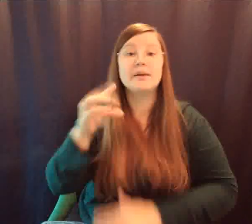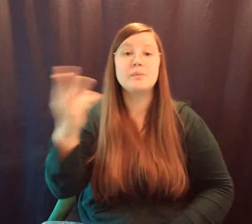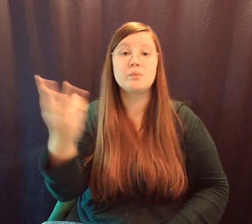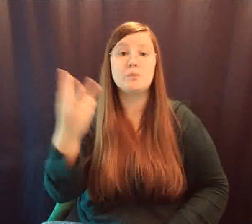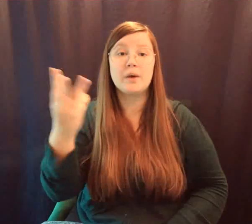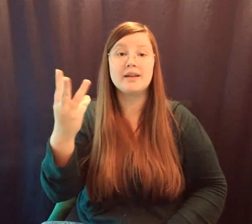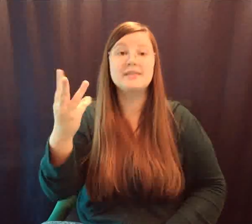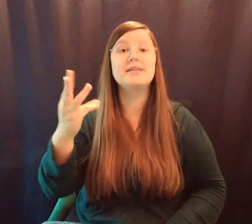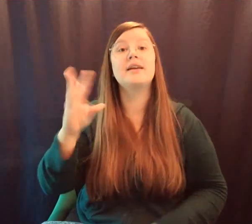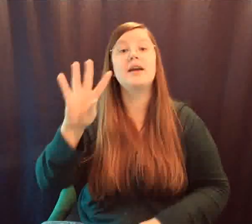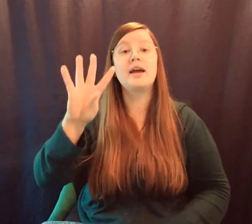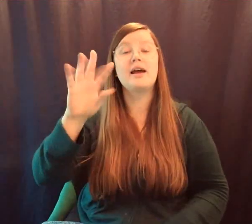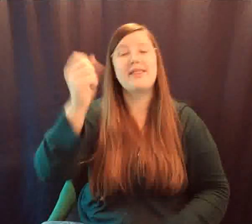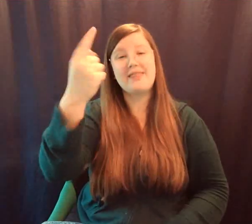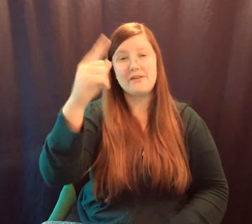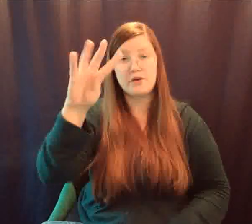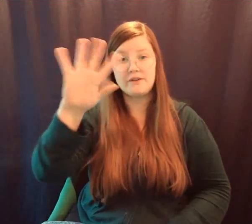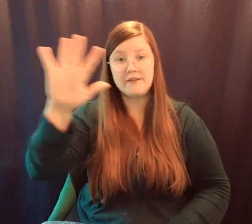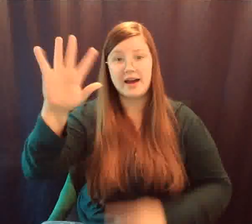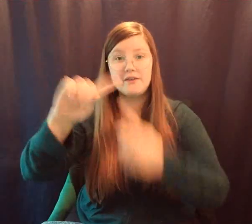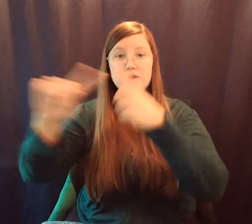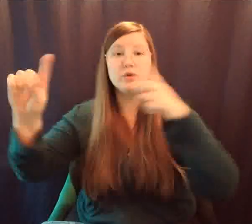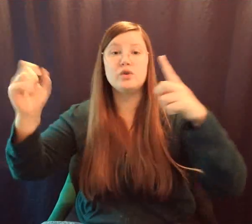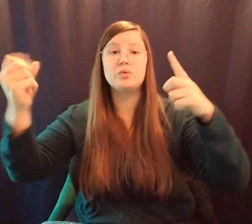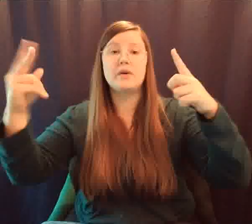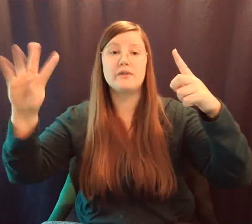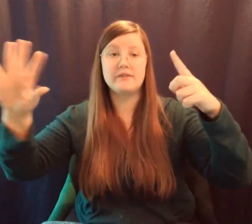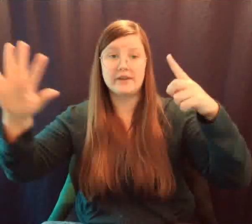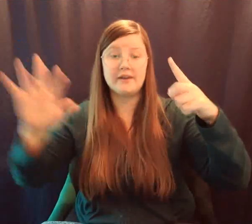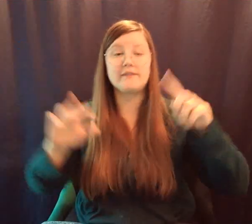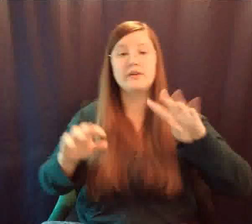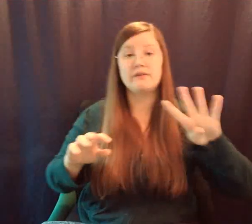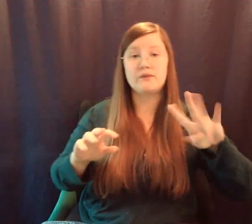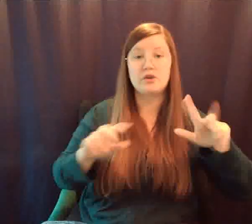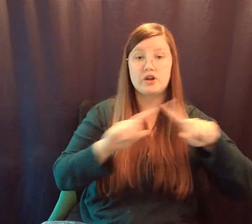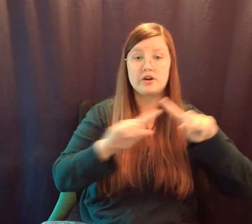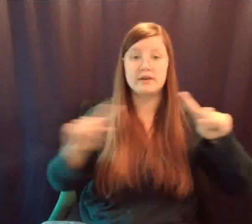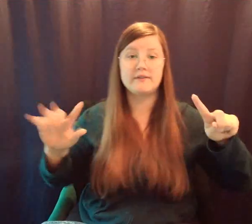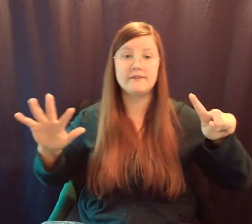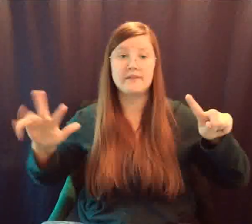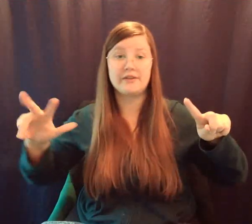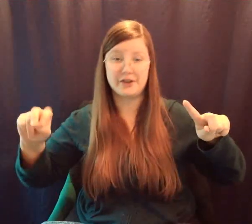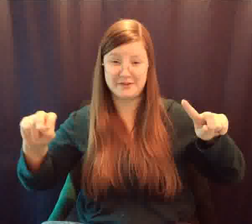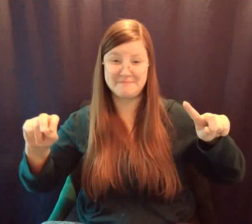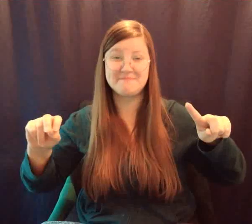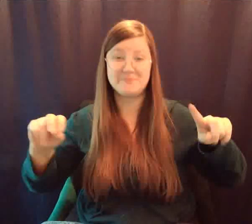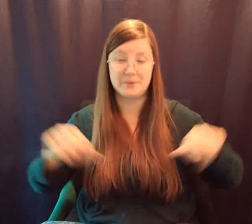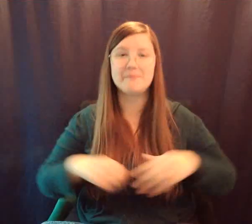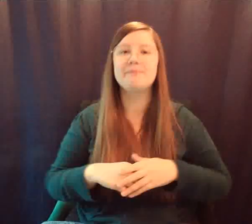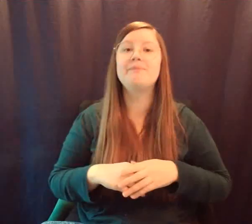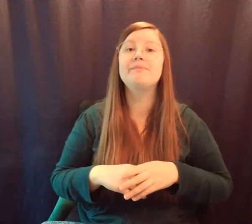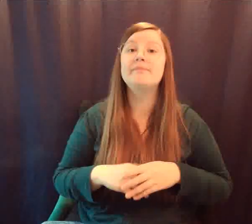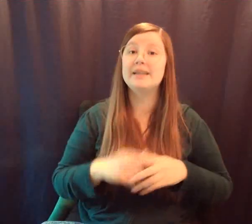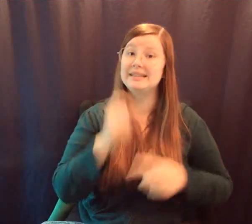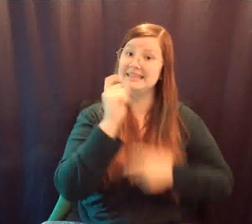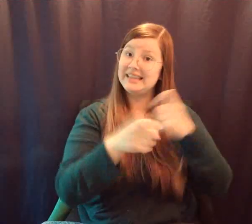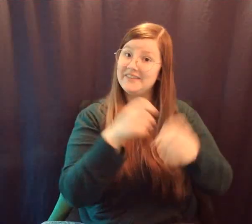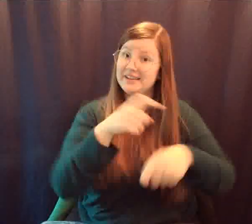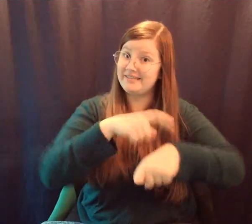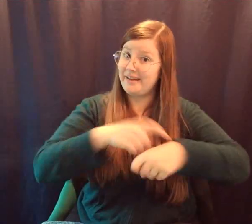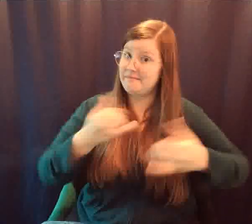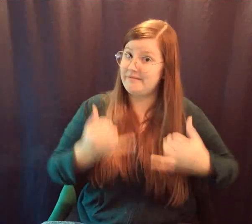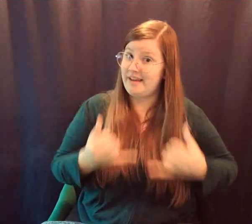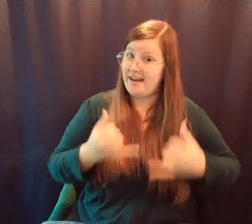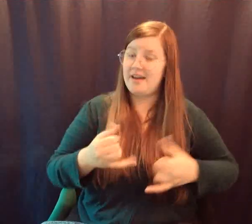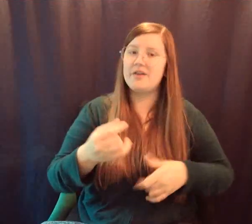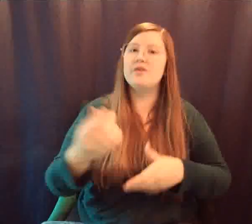Pickups on Wednesday from 11.45 to 12.45 and 4.30 to 5.30. If the giving season is here, join